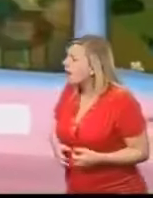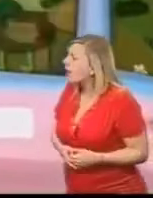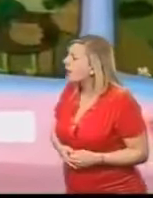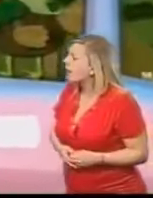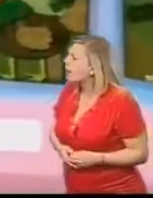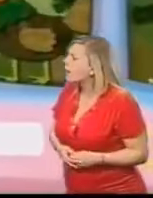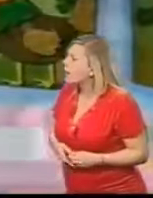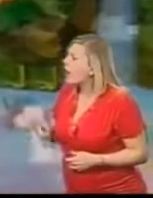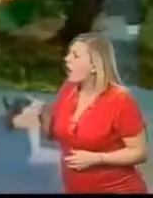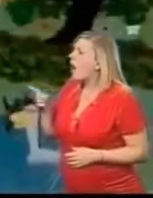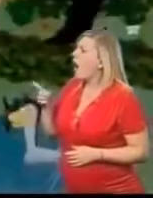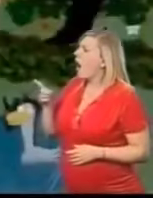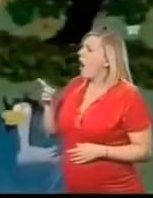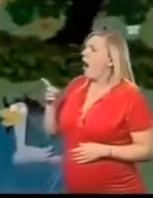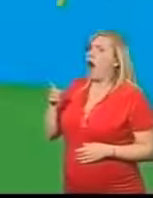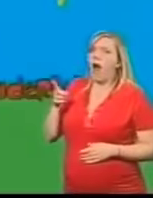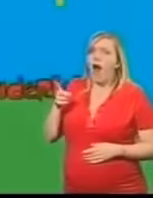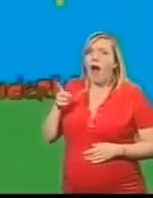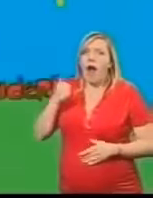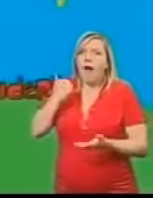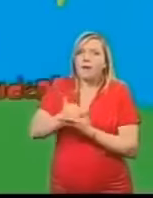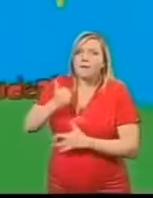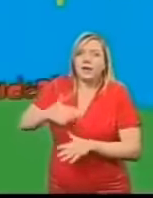Oh, they're in Funky Valley